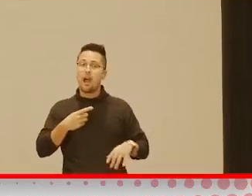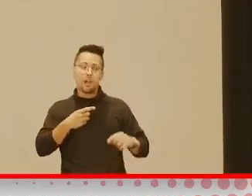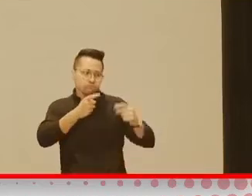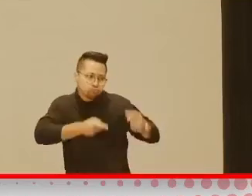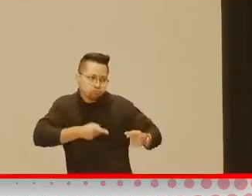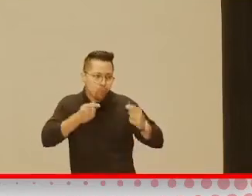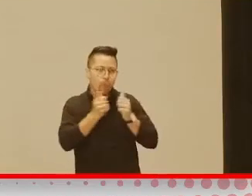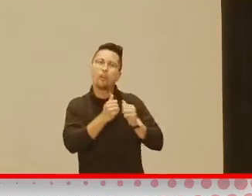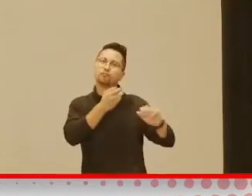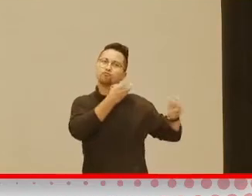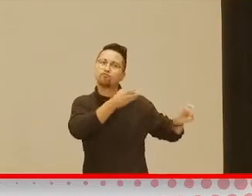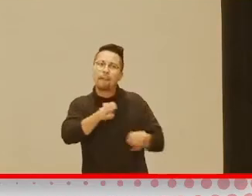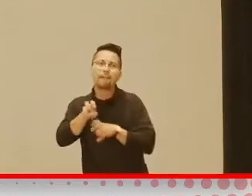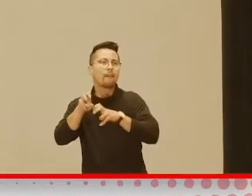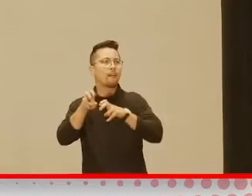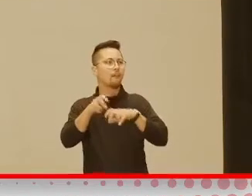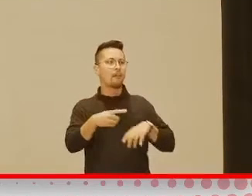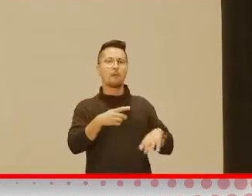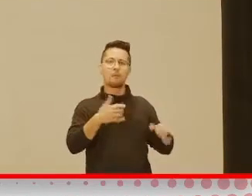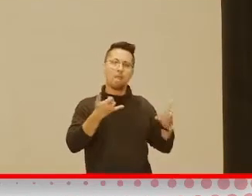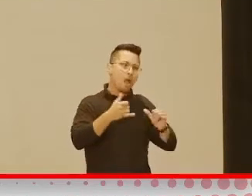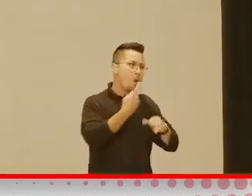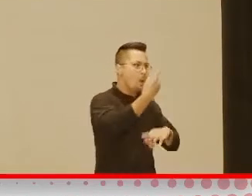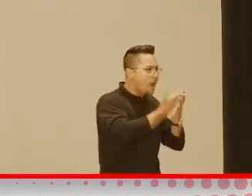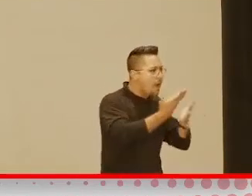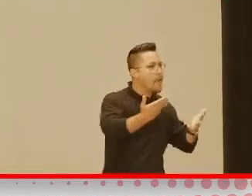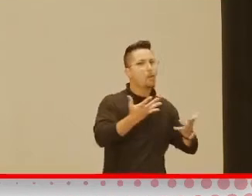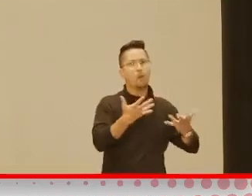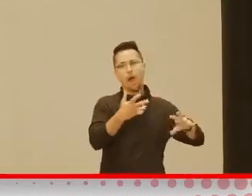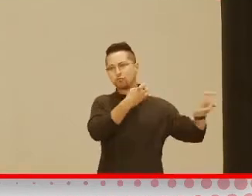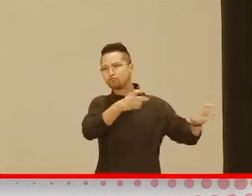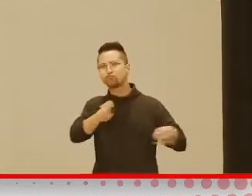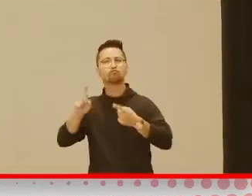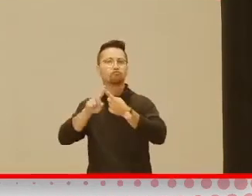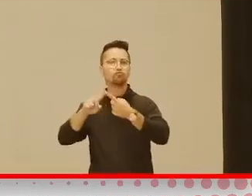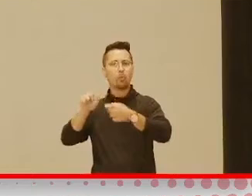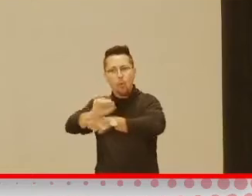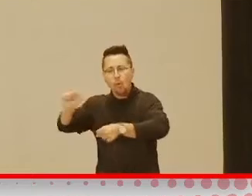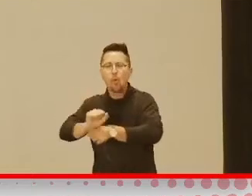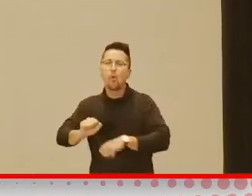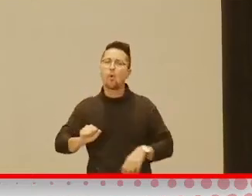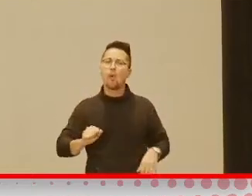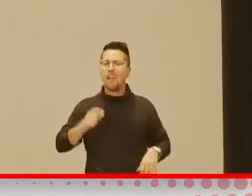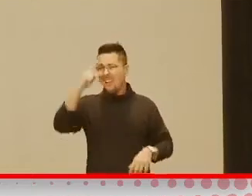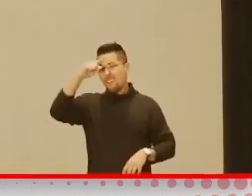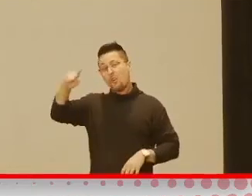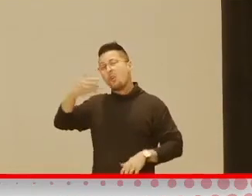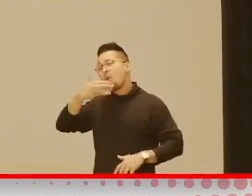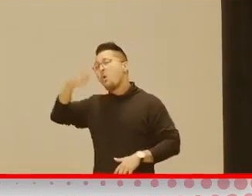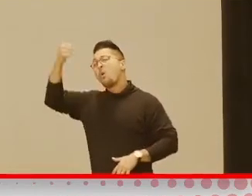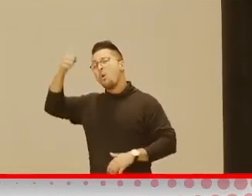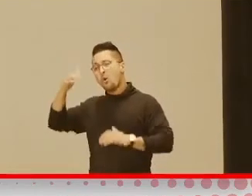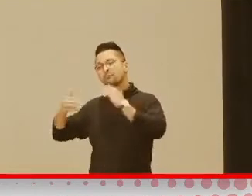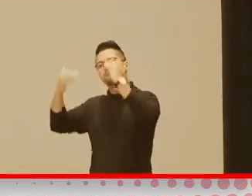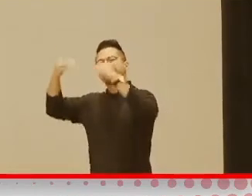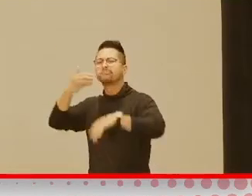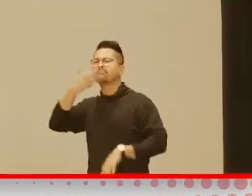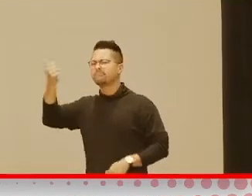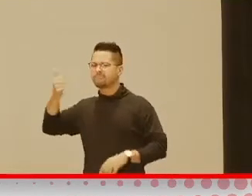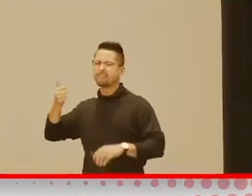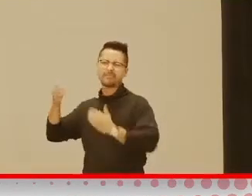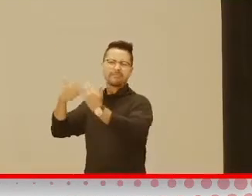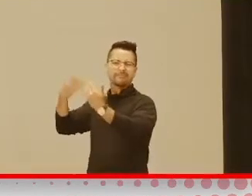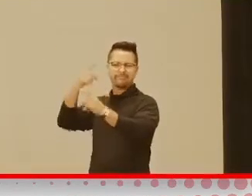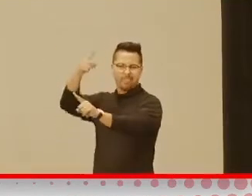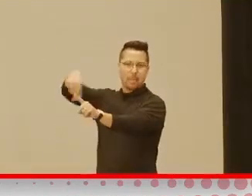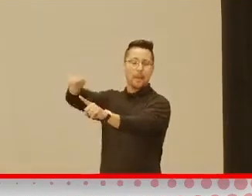So building a visual schedule for older children, you know, those visual pictures are great. But when you're dealing with children in the birth to three age